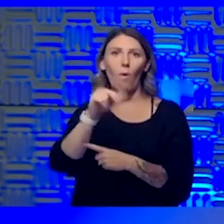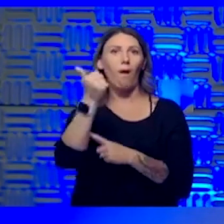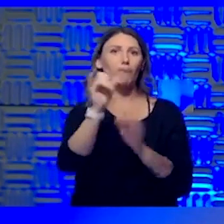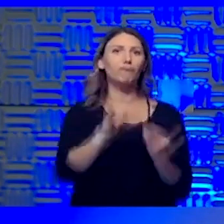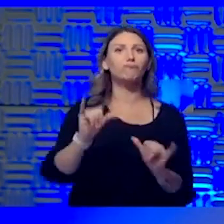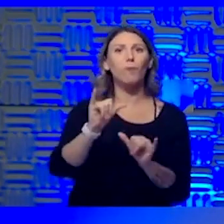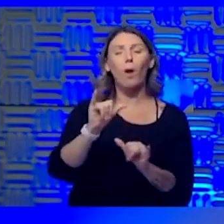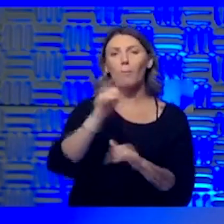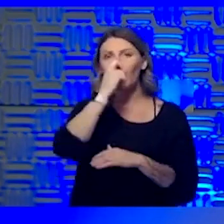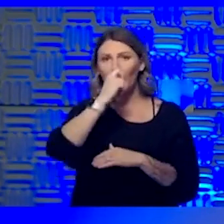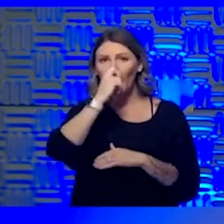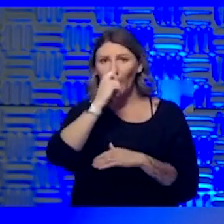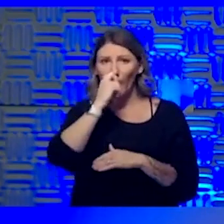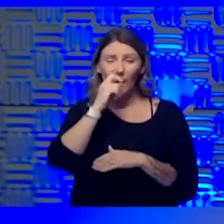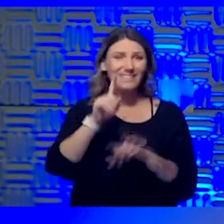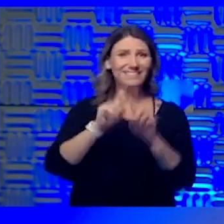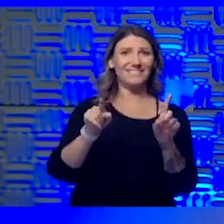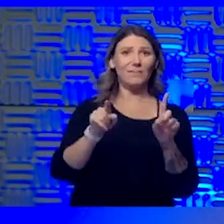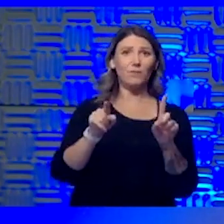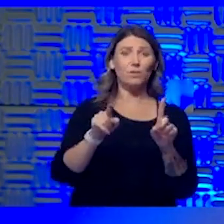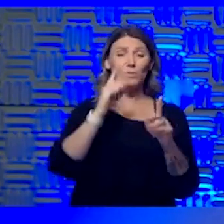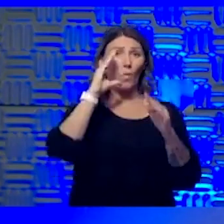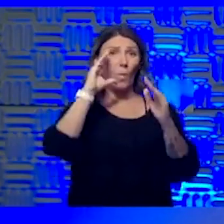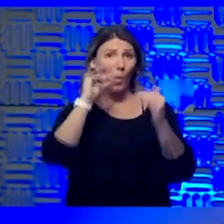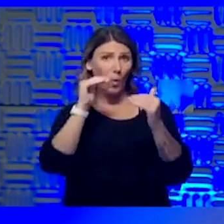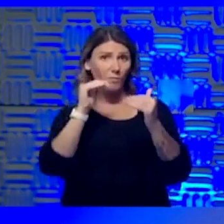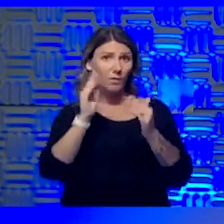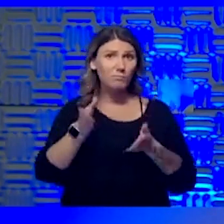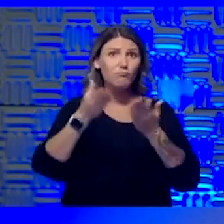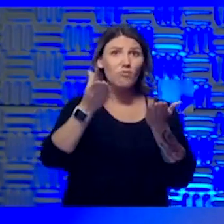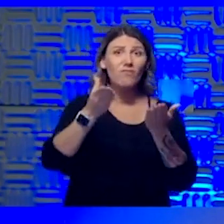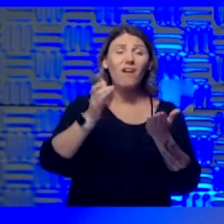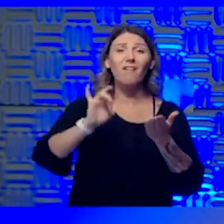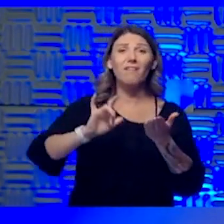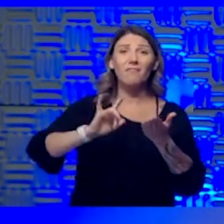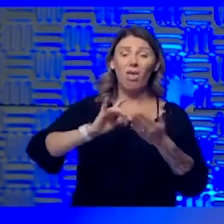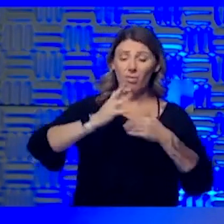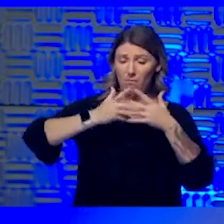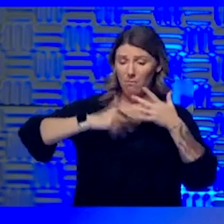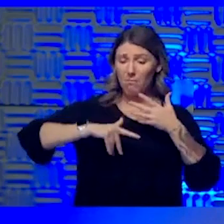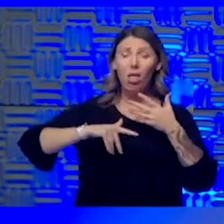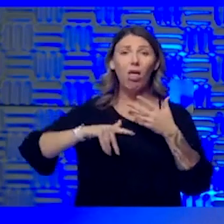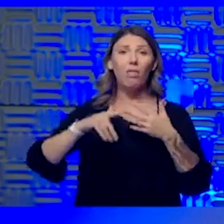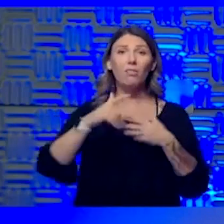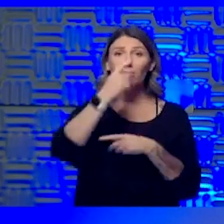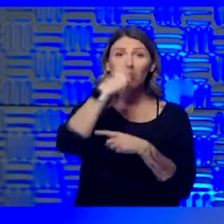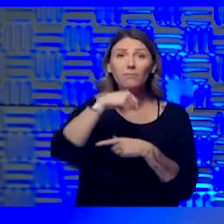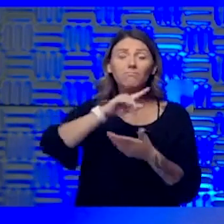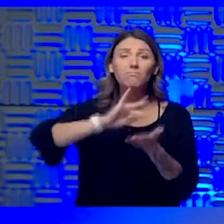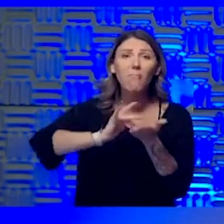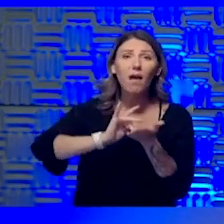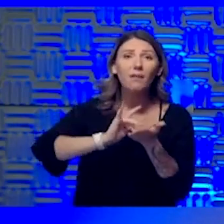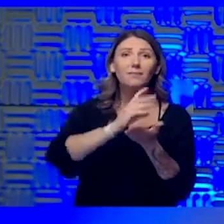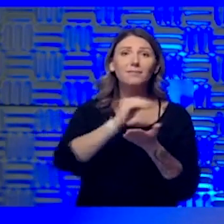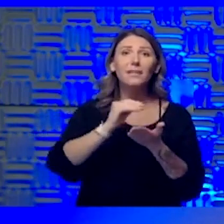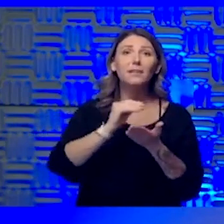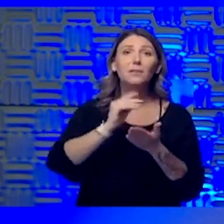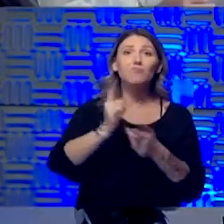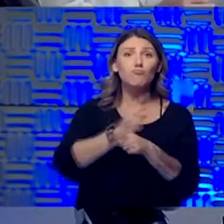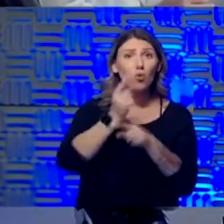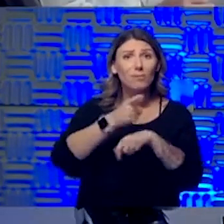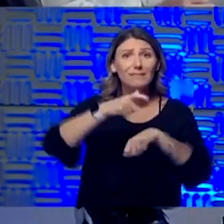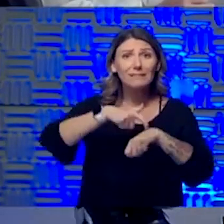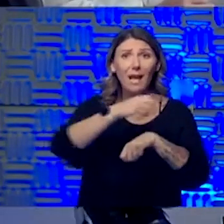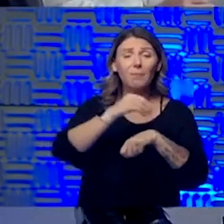So hopefully giving the anticoagulation, the blood thinner in the right, uh, timing and the right dose will help prevent those things as